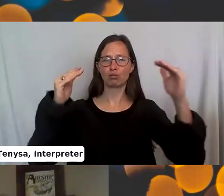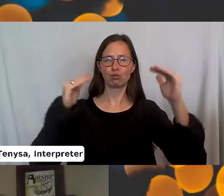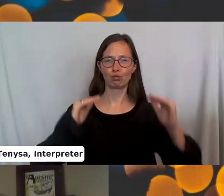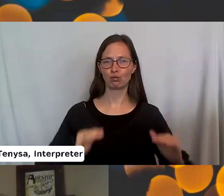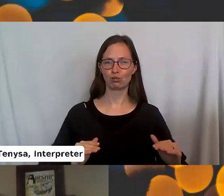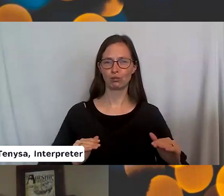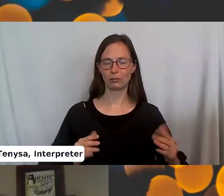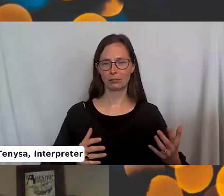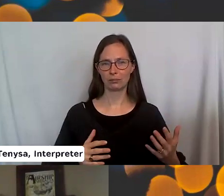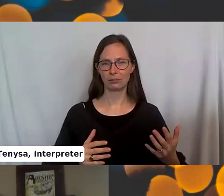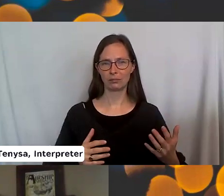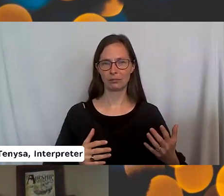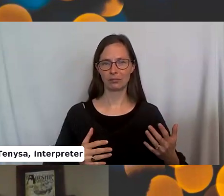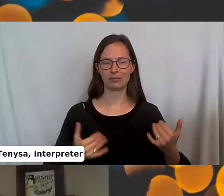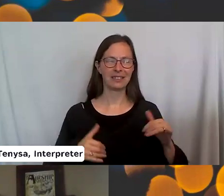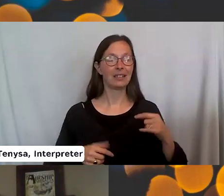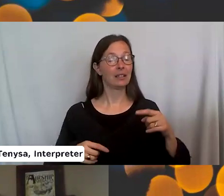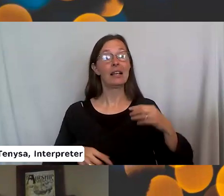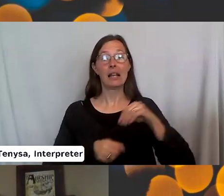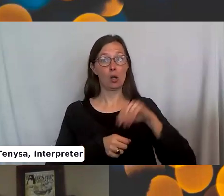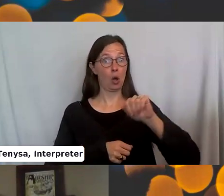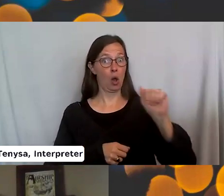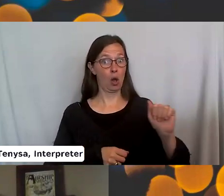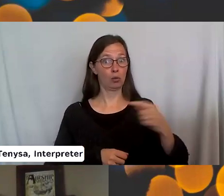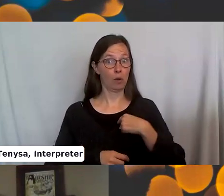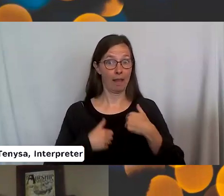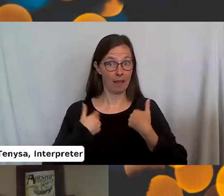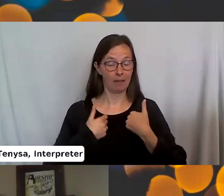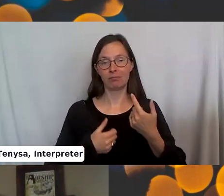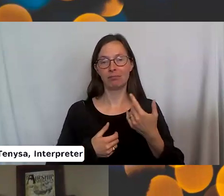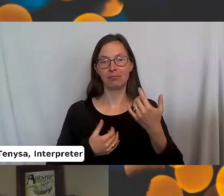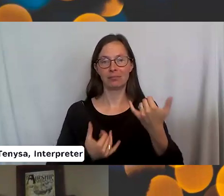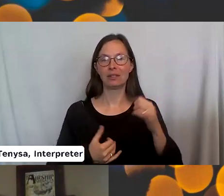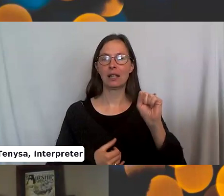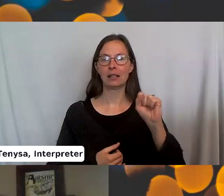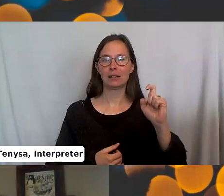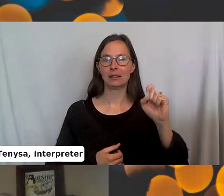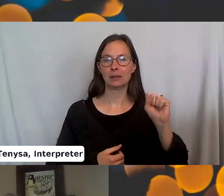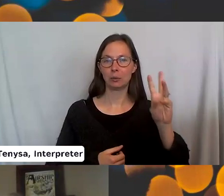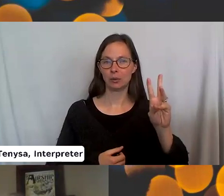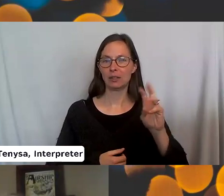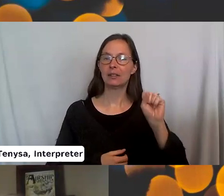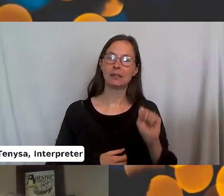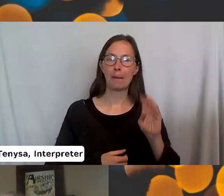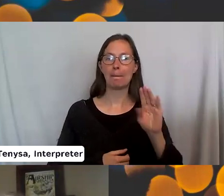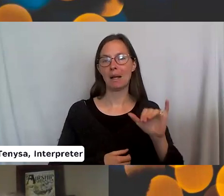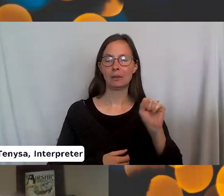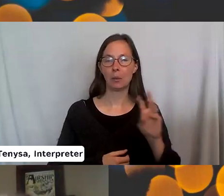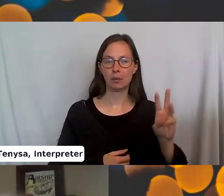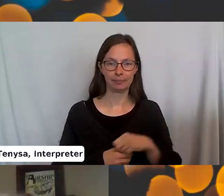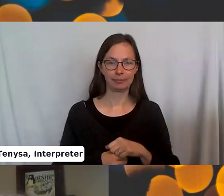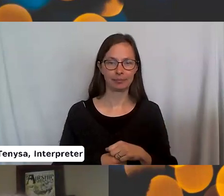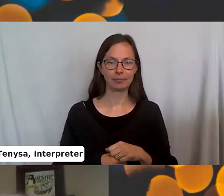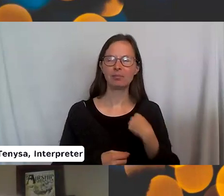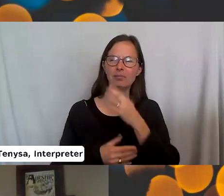though it is South by Southwest here in Austin, where I am. Let's get less techie and more nitty. More nitty and more analog.